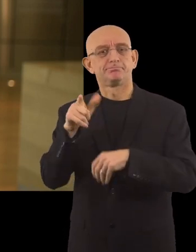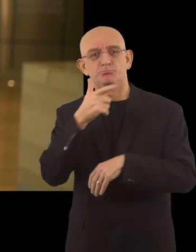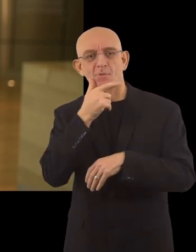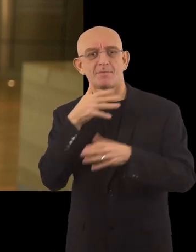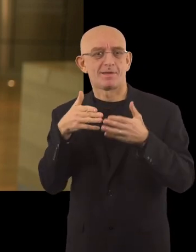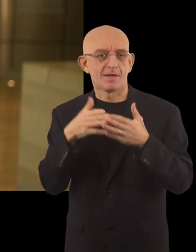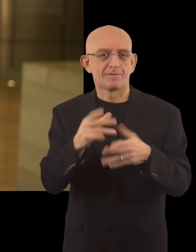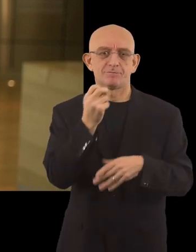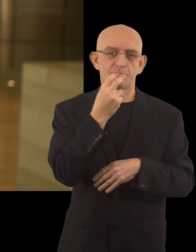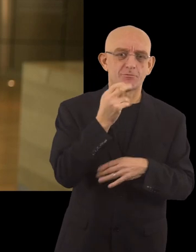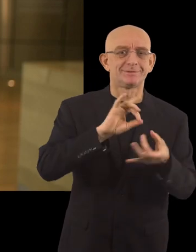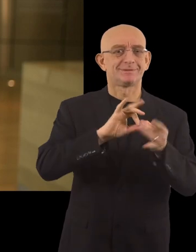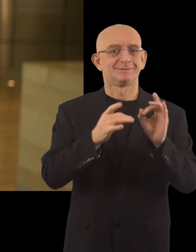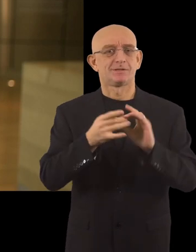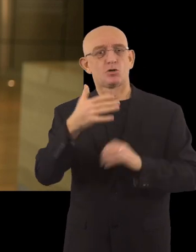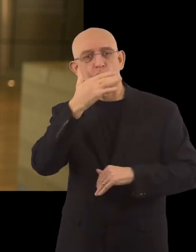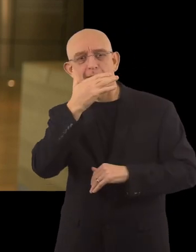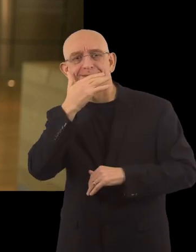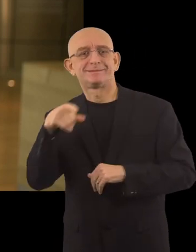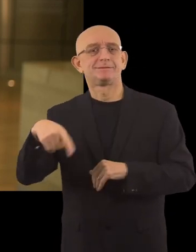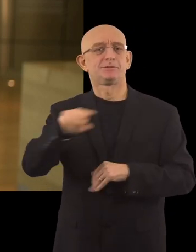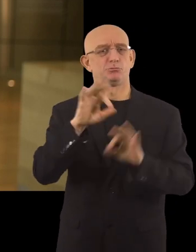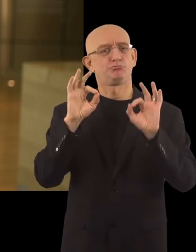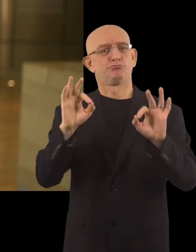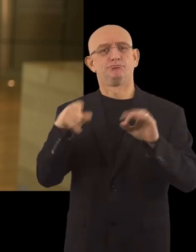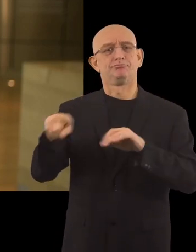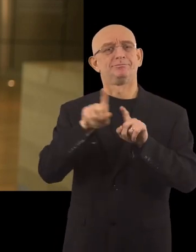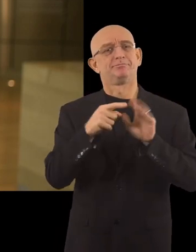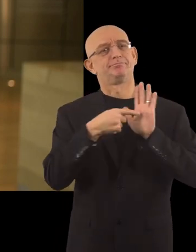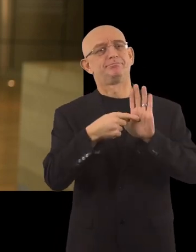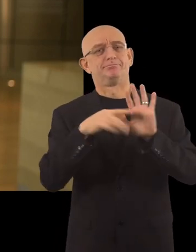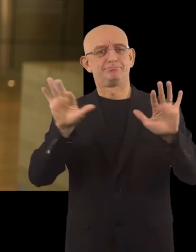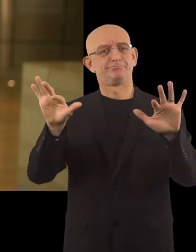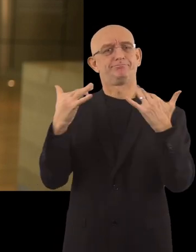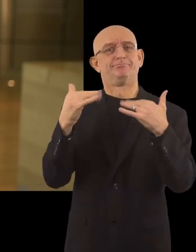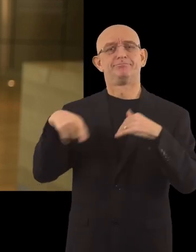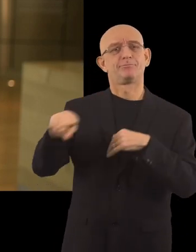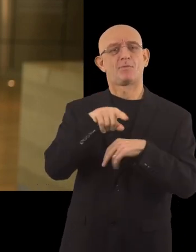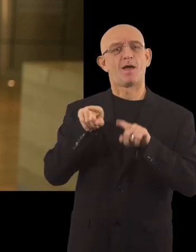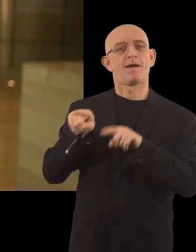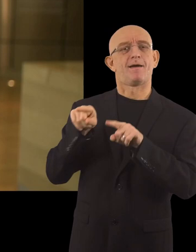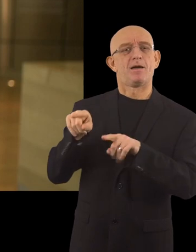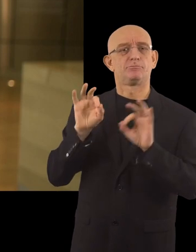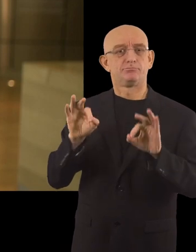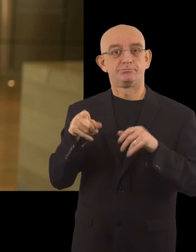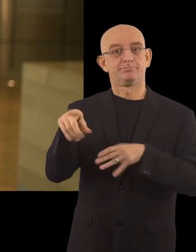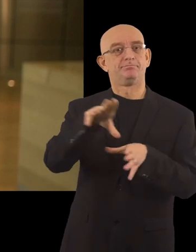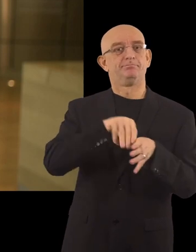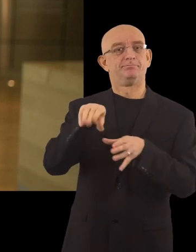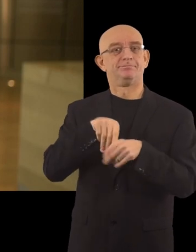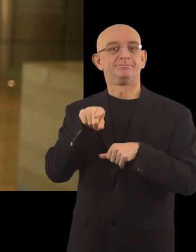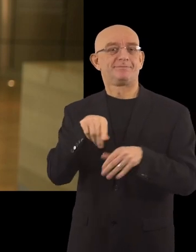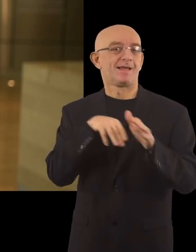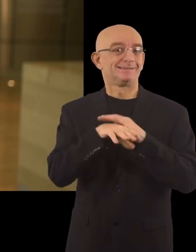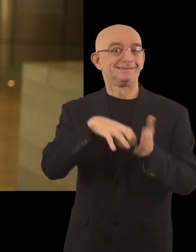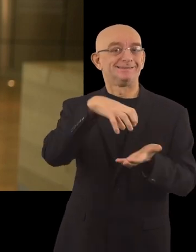Bremerhaven, Florence, Gdynia and Comodini. And you are all leading by example and you are now members of